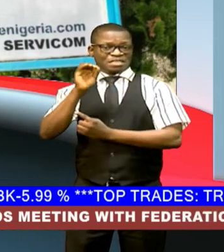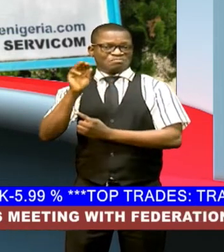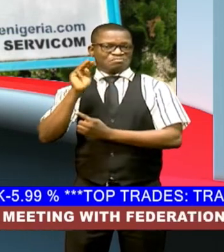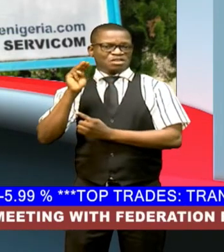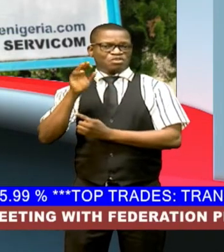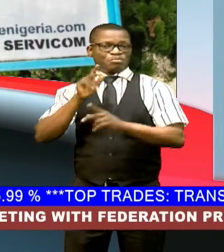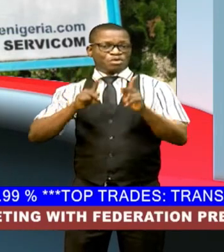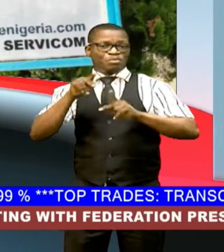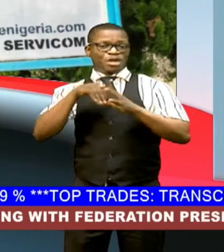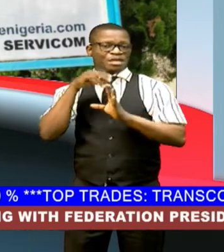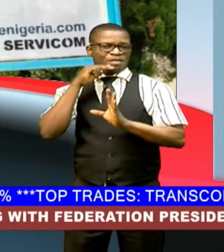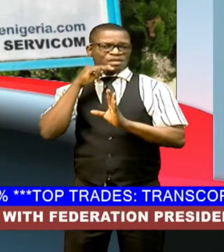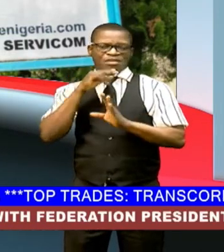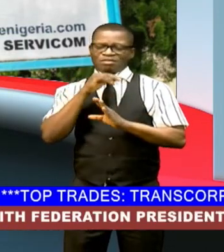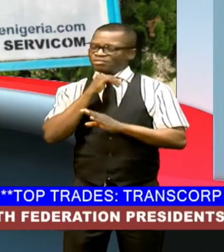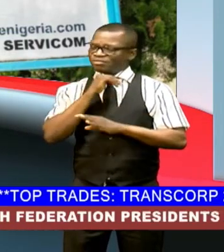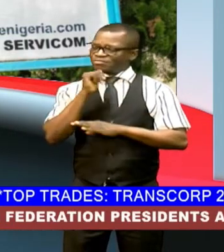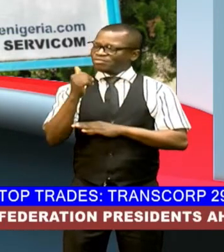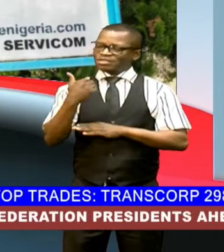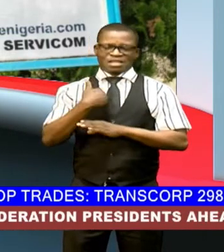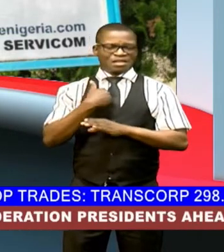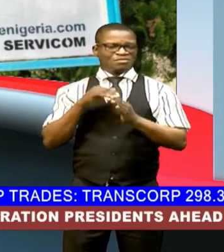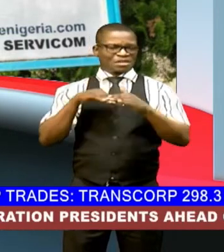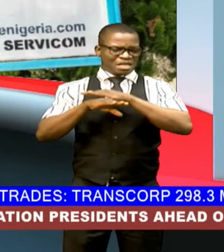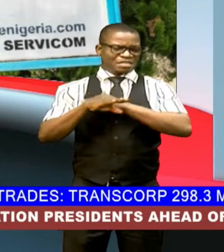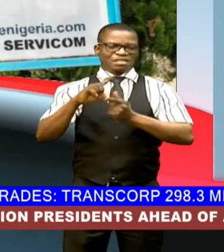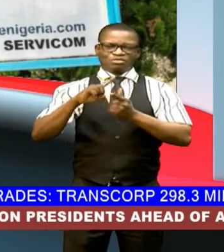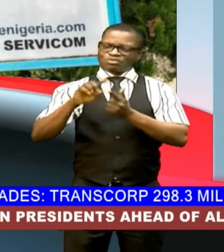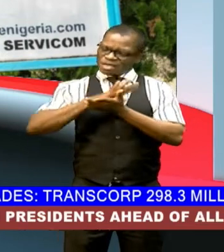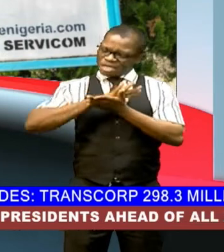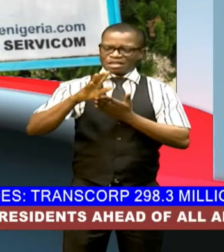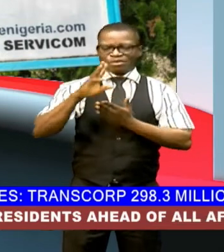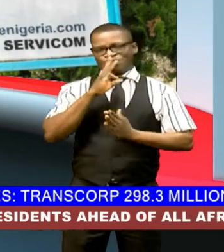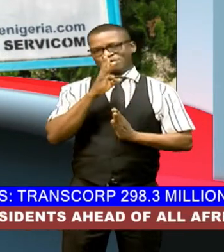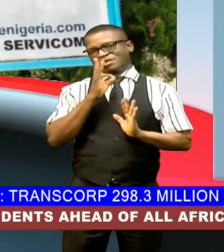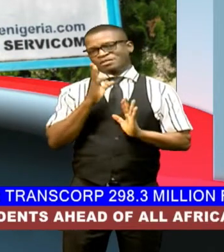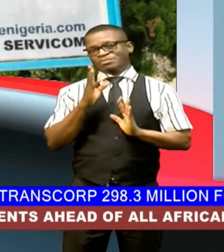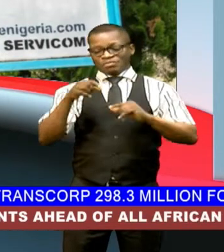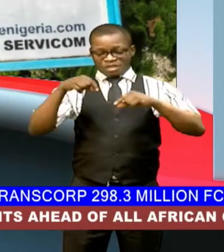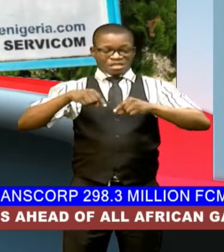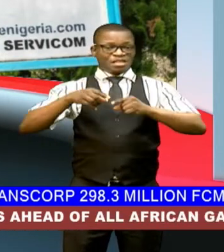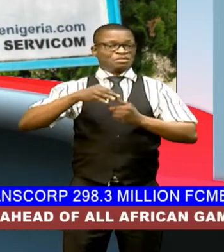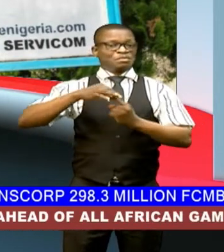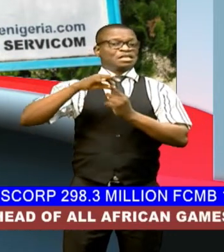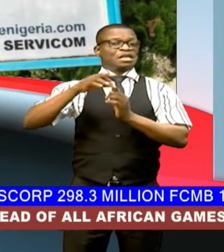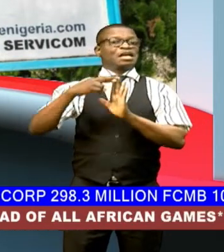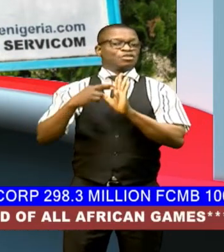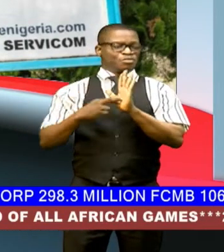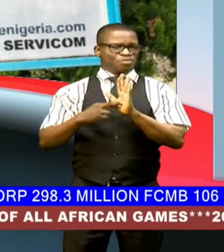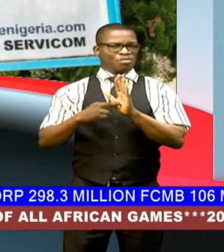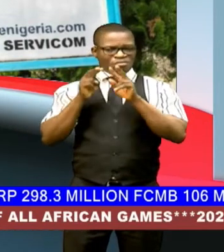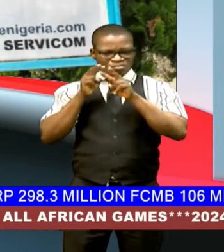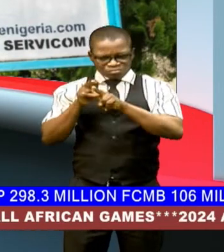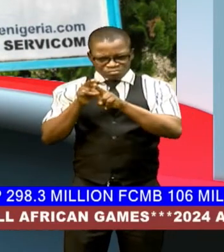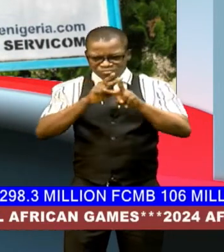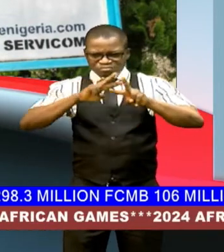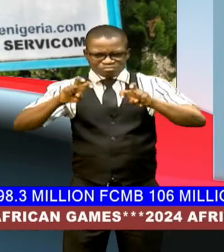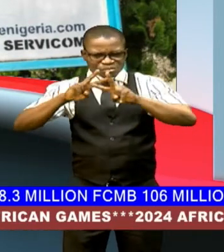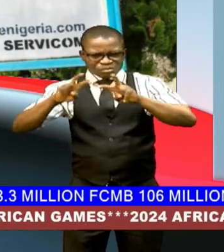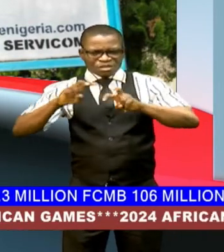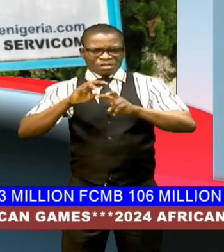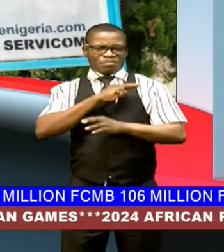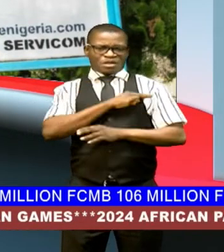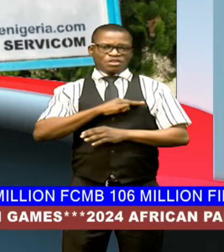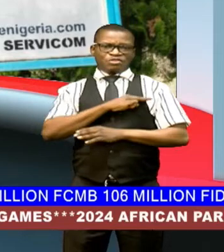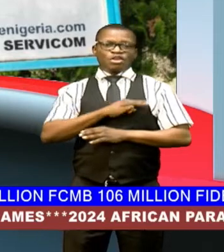in nigeria do have access to basic clean water supply in this special report usman zubero takes a look at the ministry of